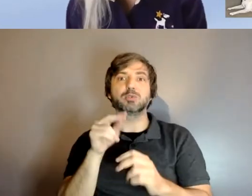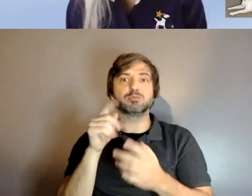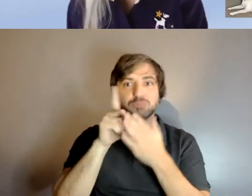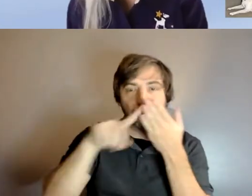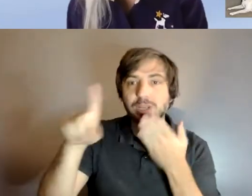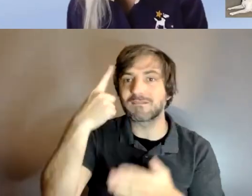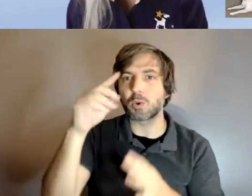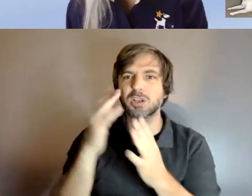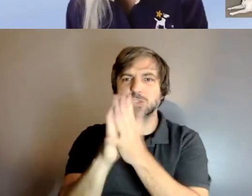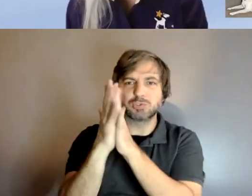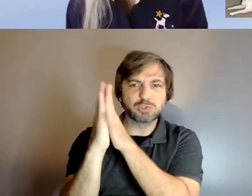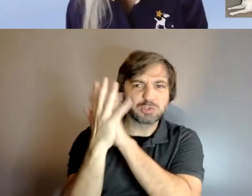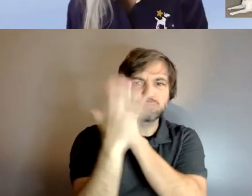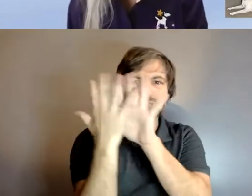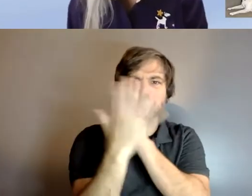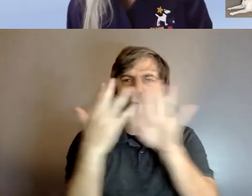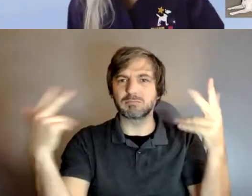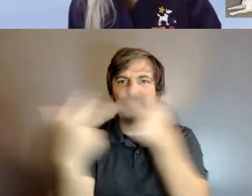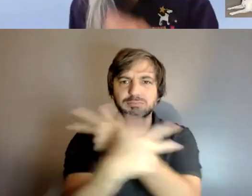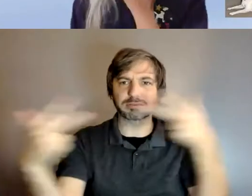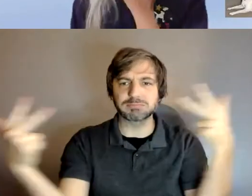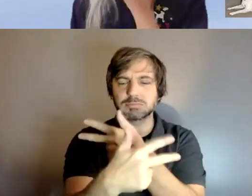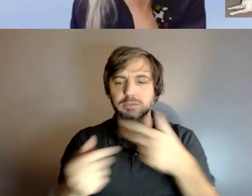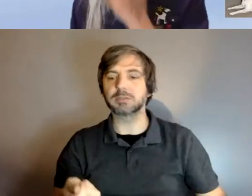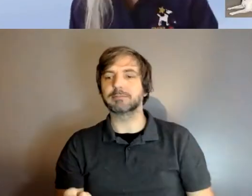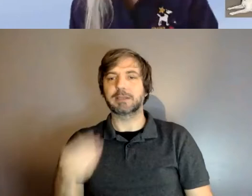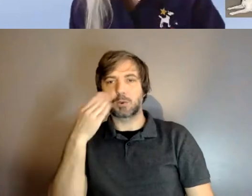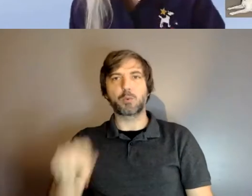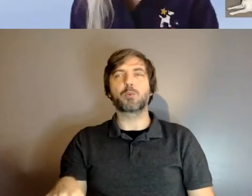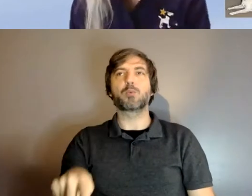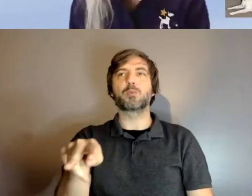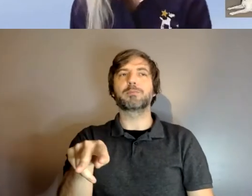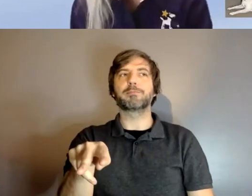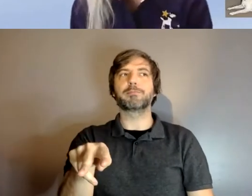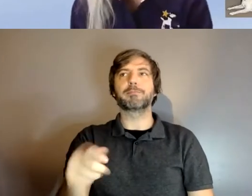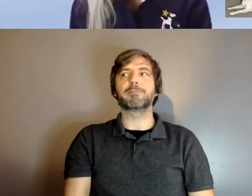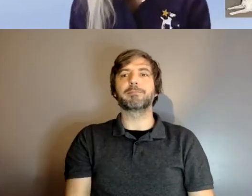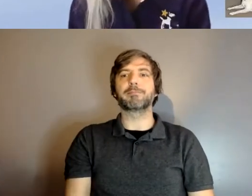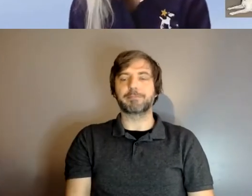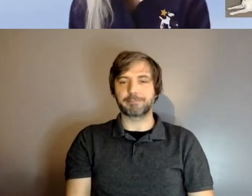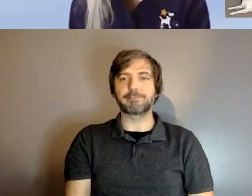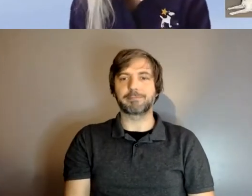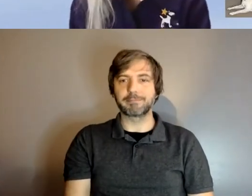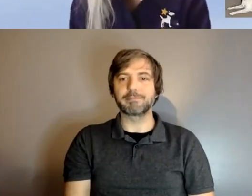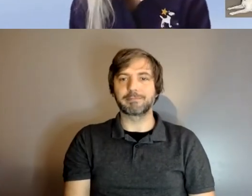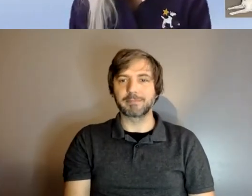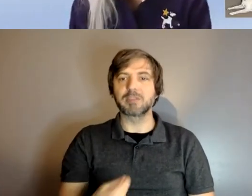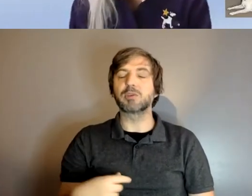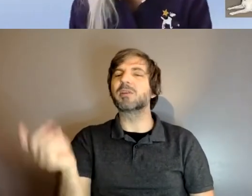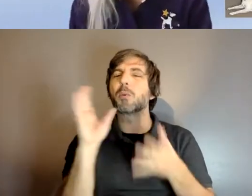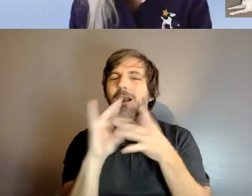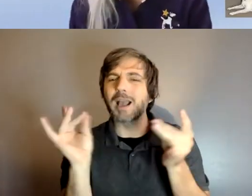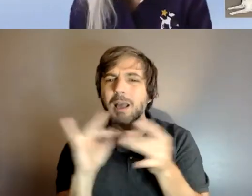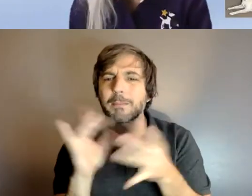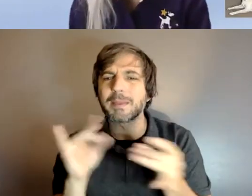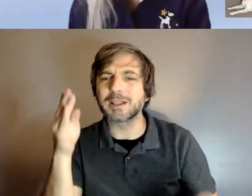um those are really a lot of the tasks that he's responsible for um just as a comment on the site now there was there was a couple